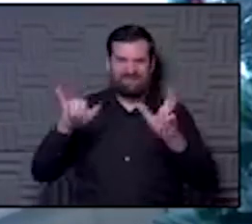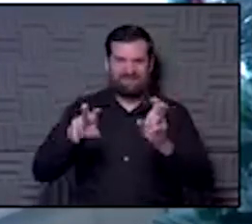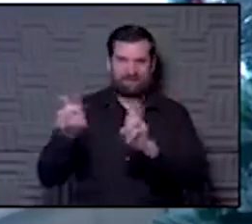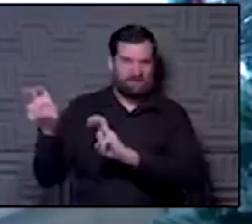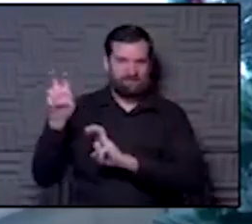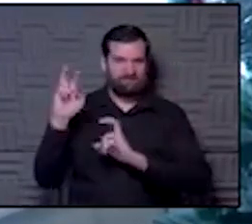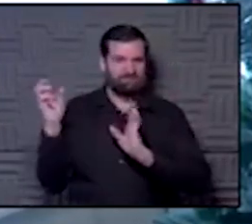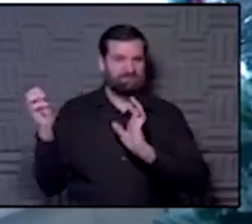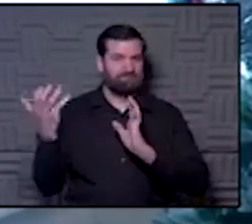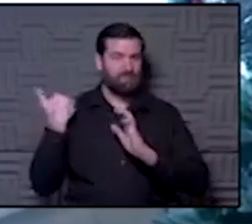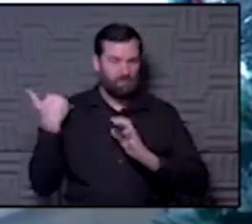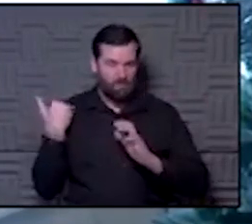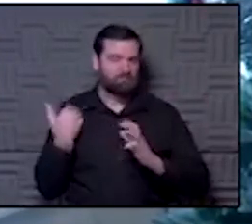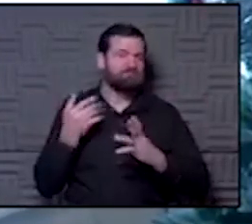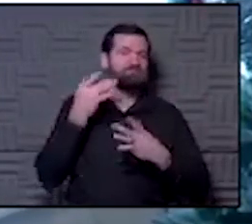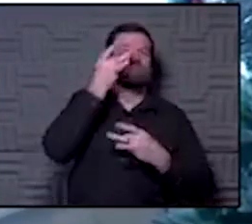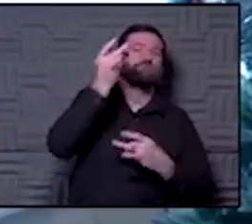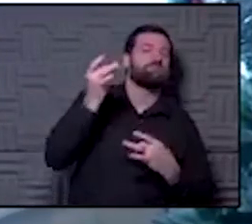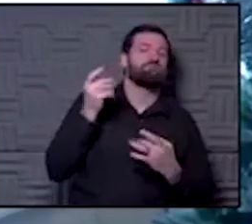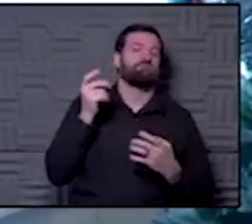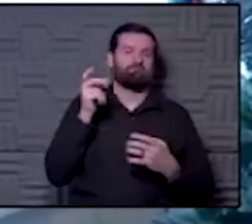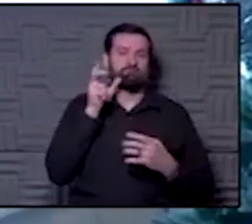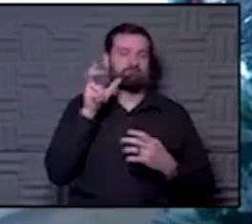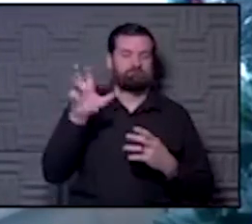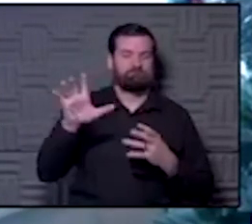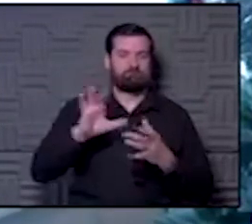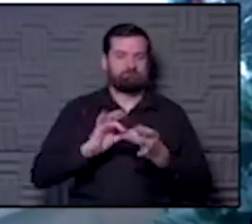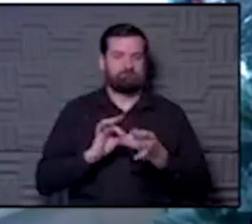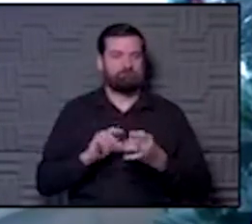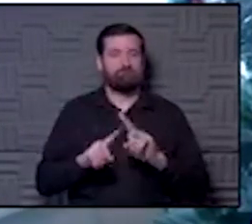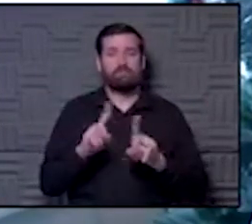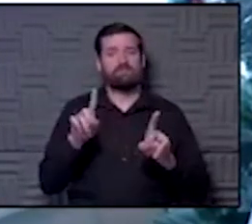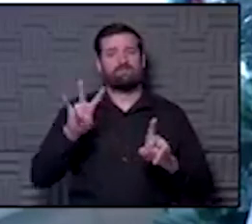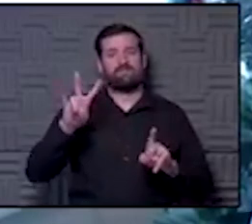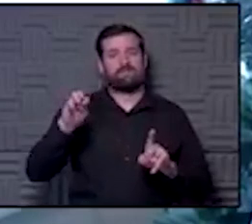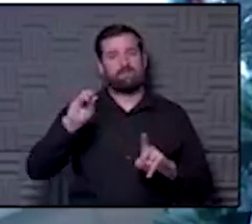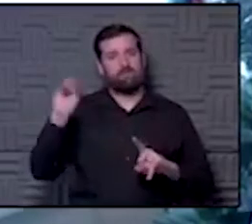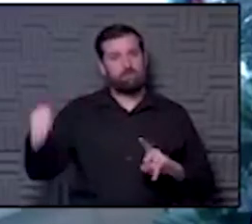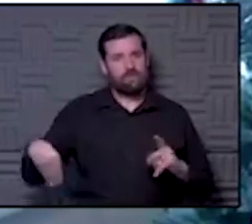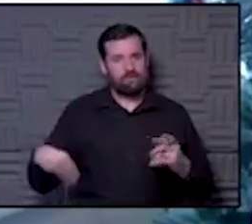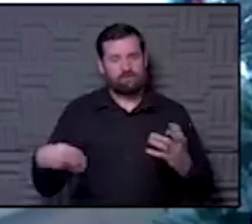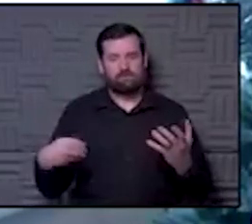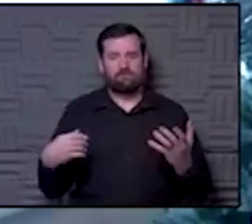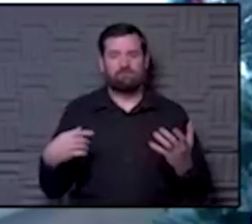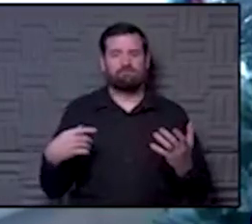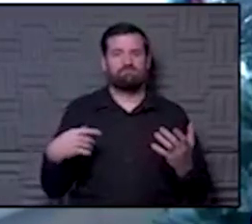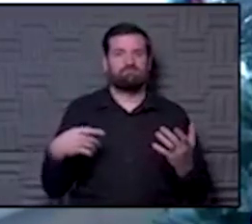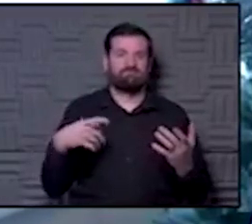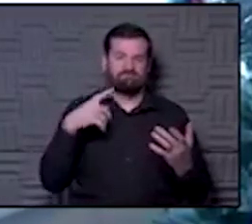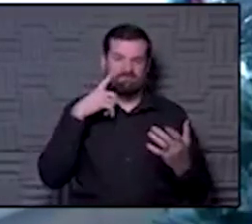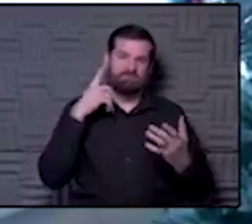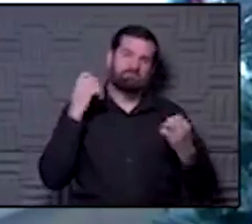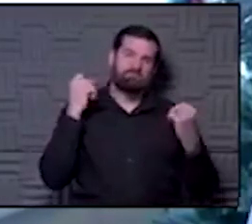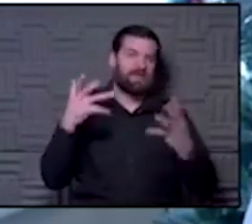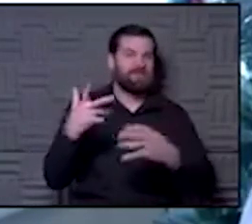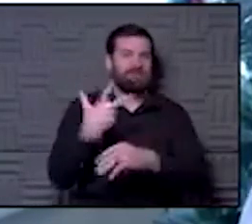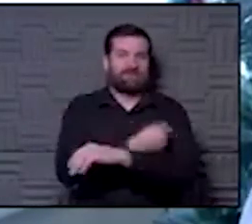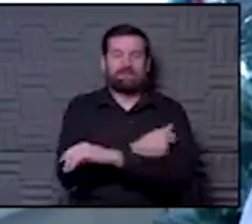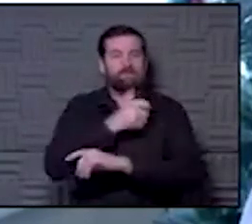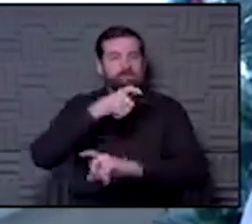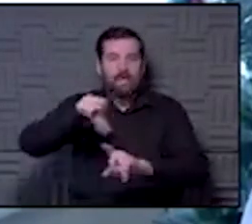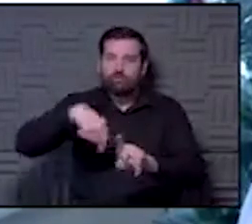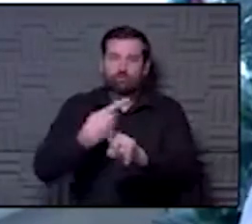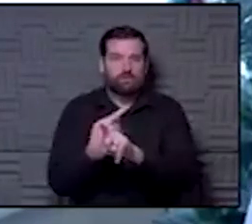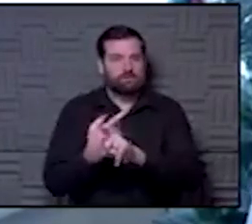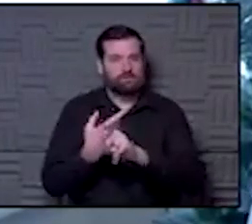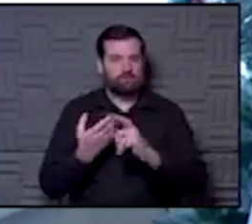to hear what she had to say. But I think you're, I think the 70% you would find for a lot of vaccines, not just in physicians,